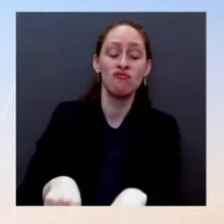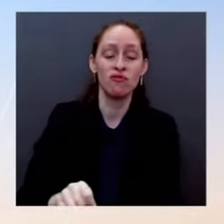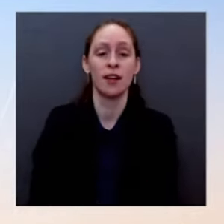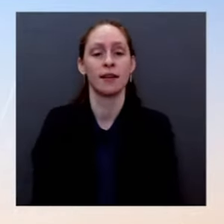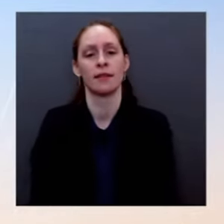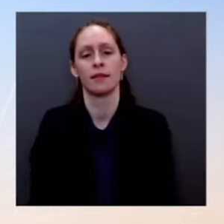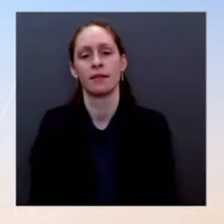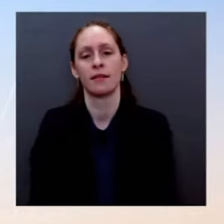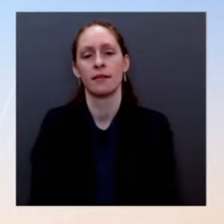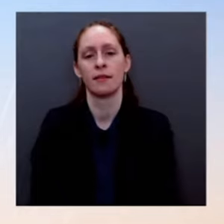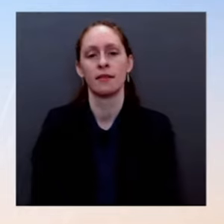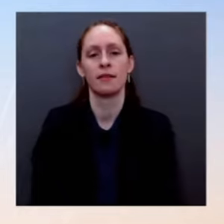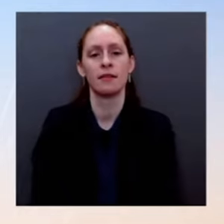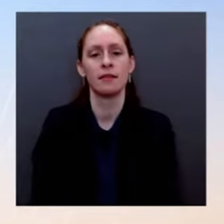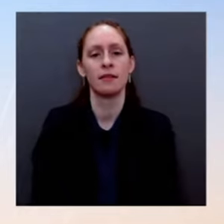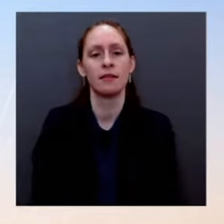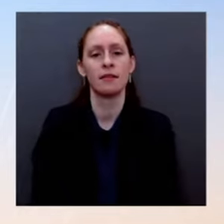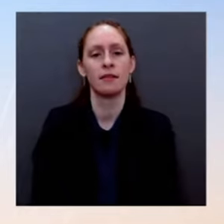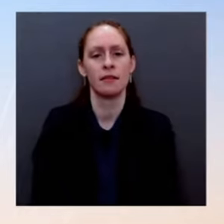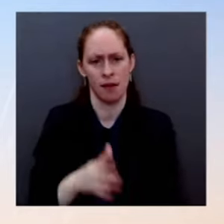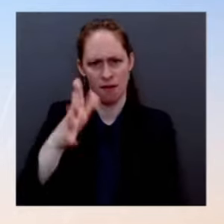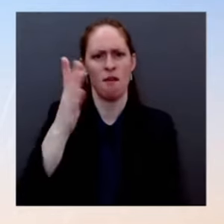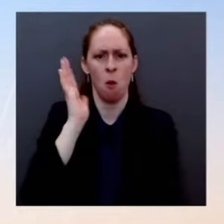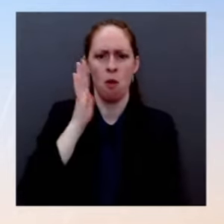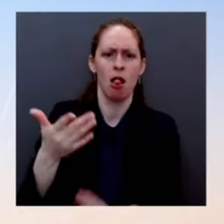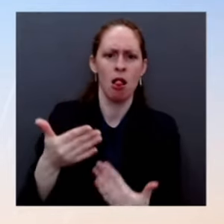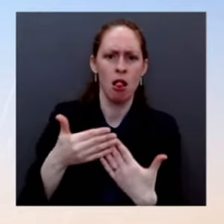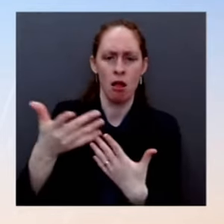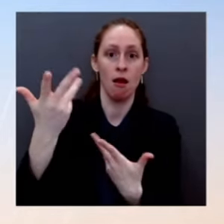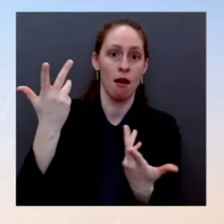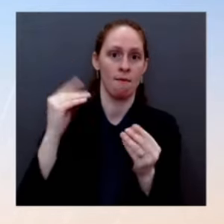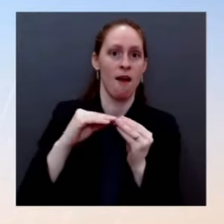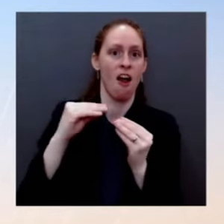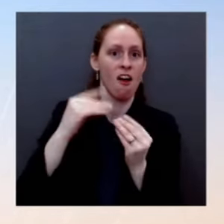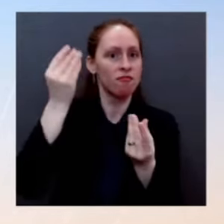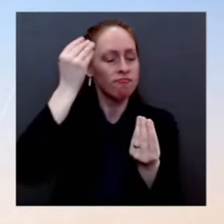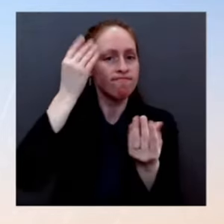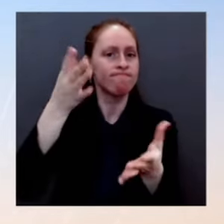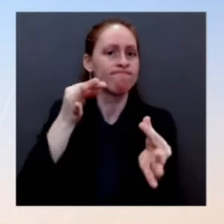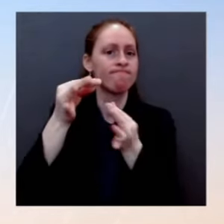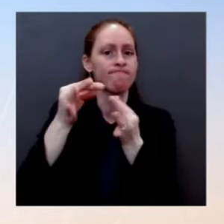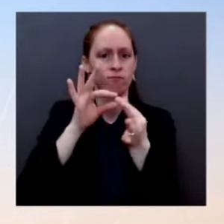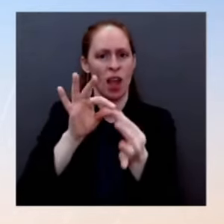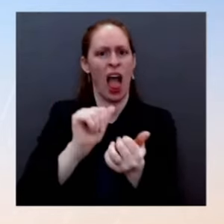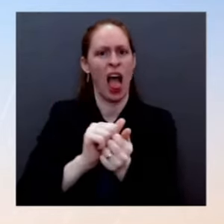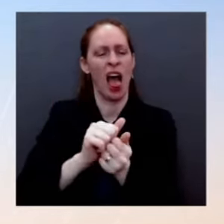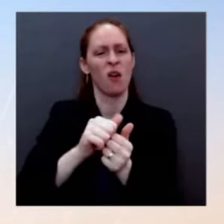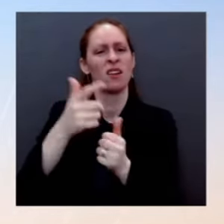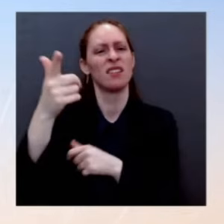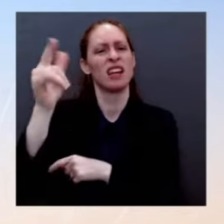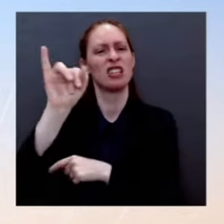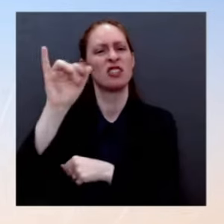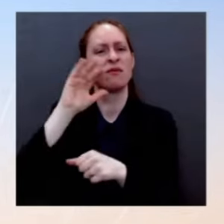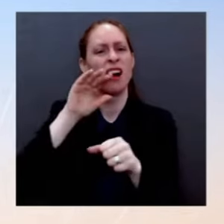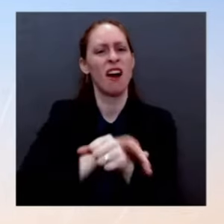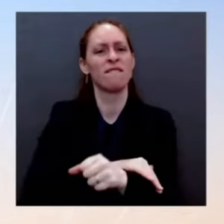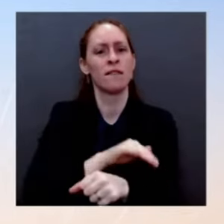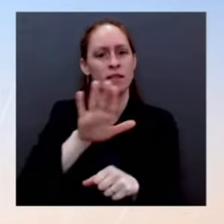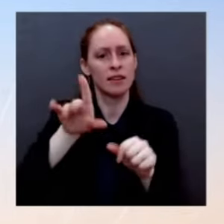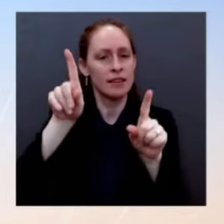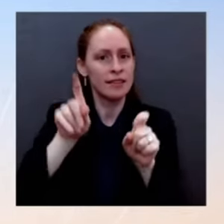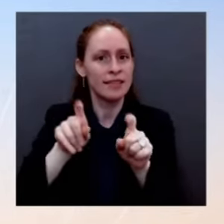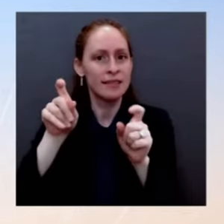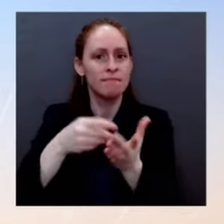on that later. The 500 million tests I noted and I gave you a little bit of an update on the timeline. We'll have more on the website later this week. So our